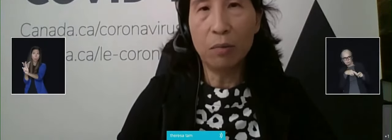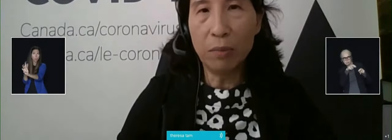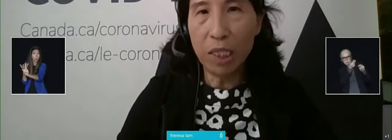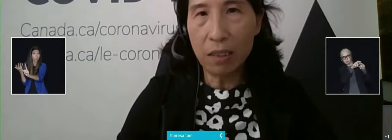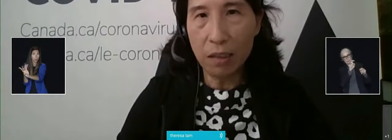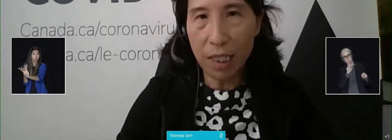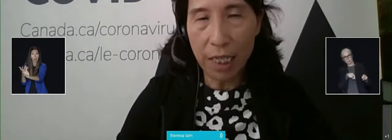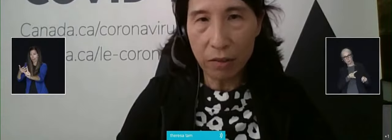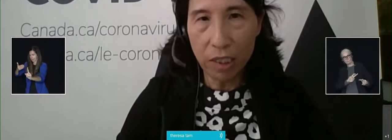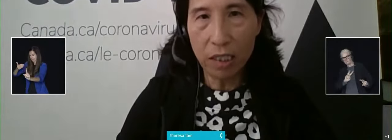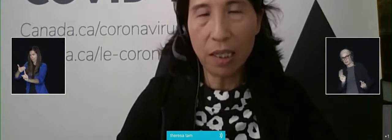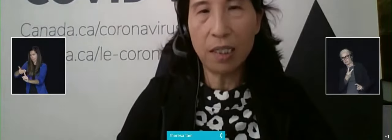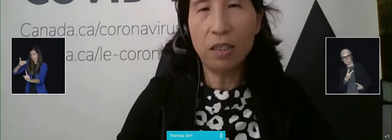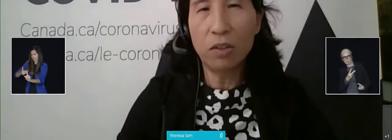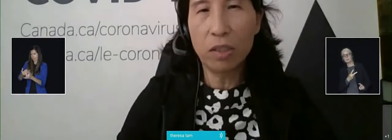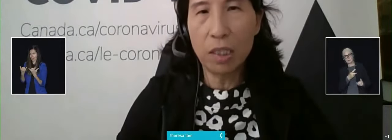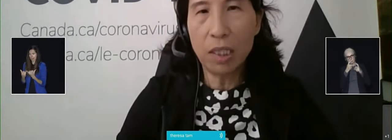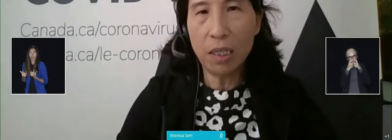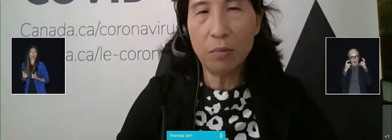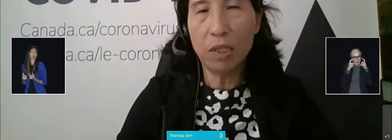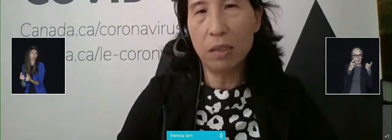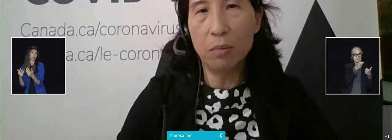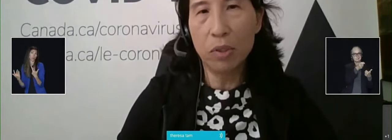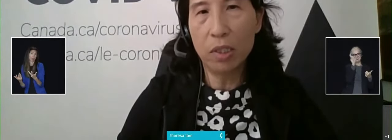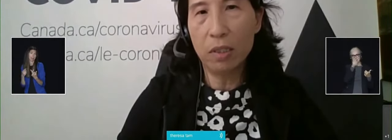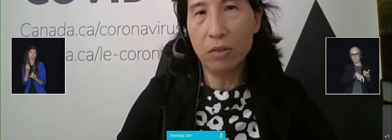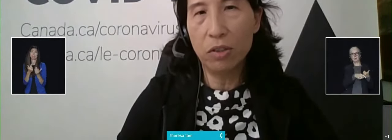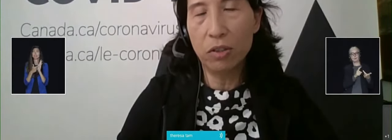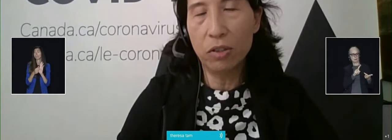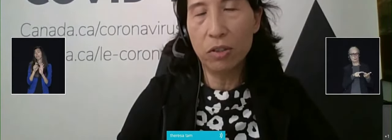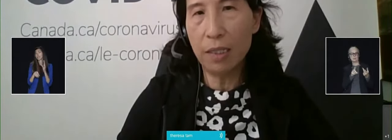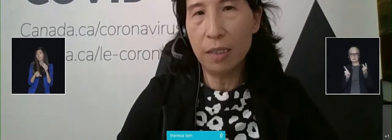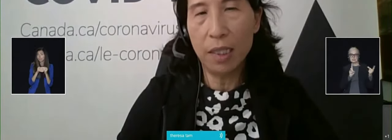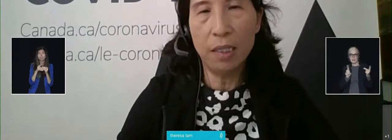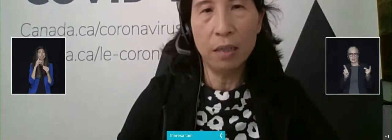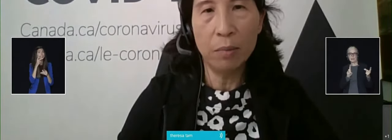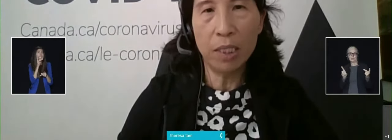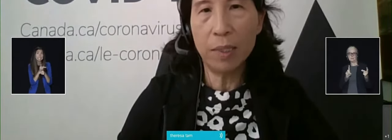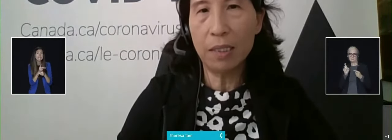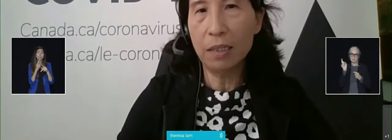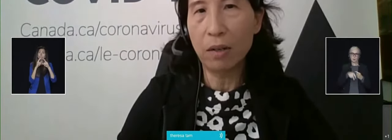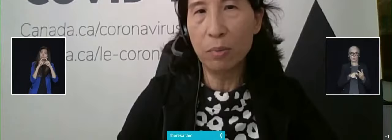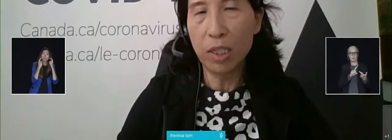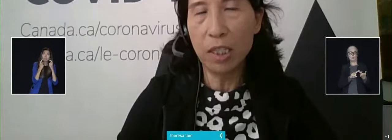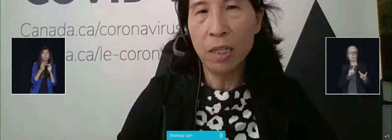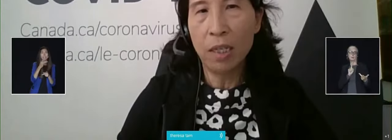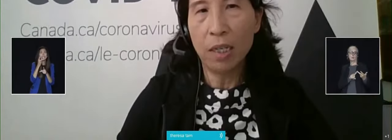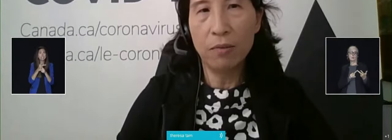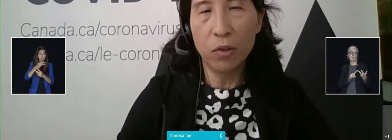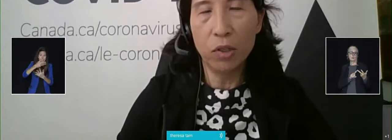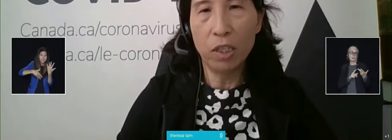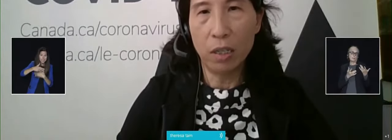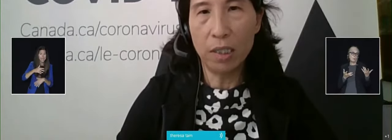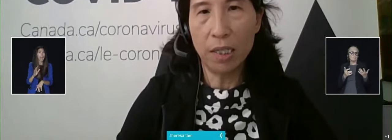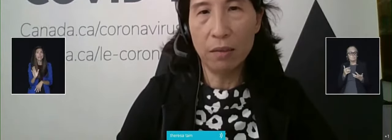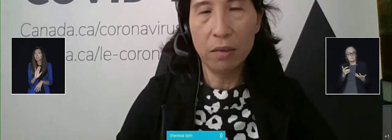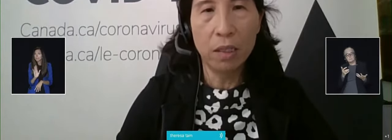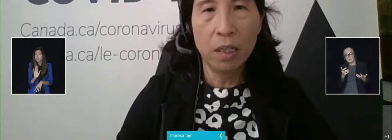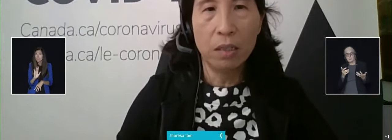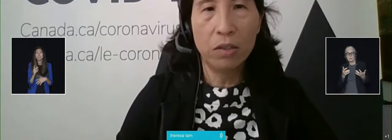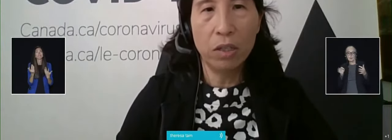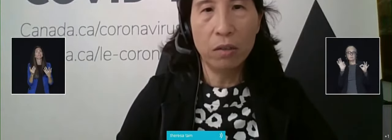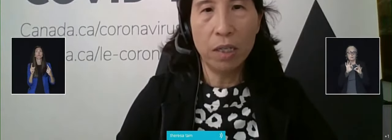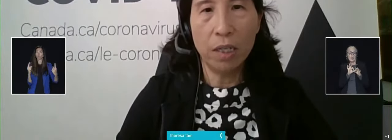distancing, some limits on your gathering size in order to keep those important social spaces and economic spaces open and avoid the